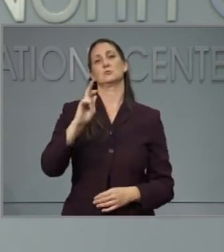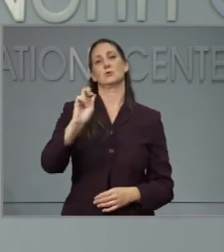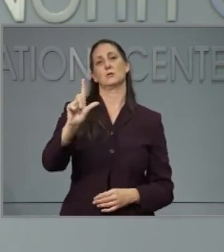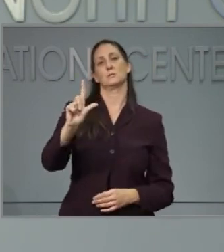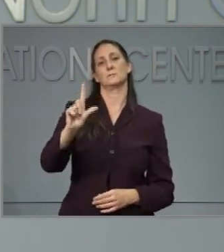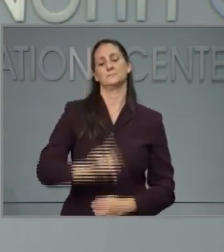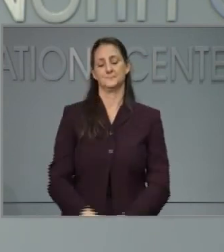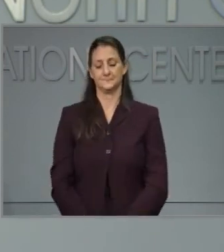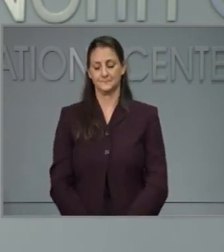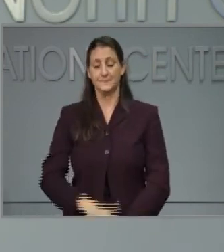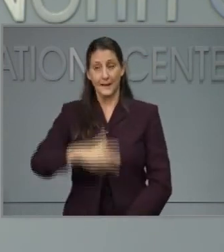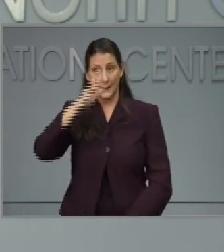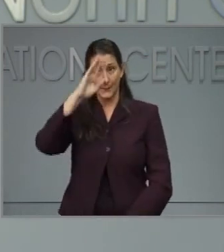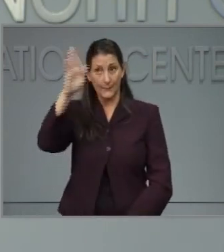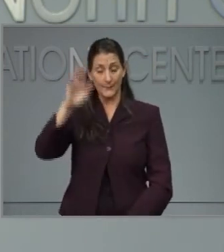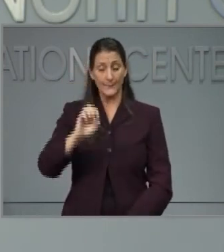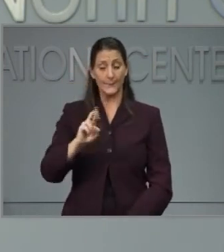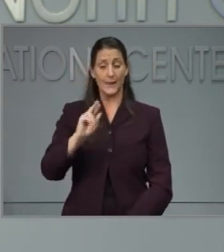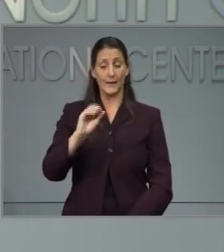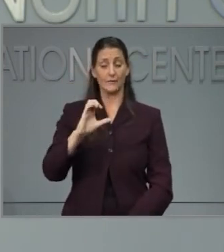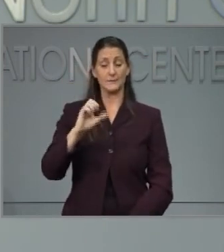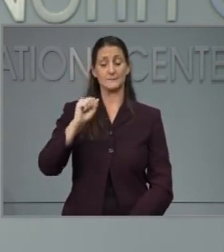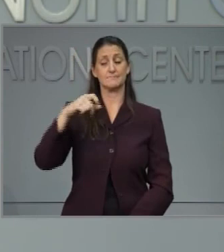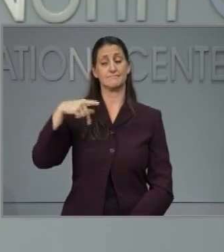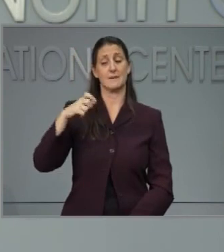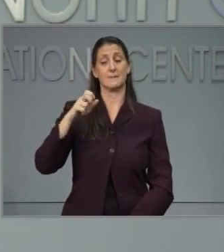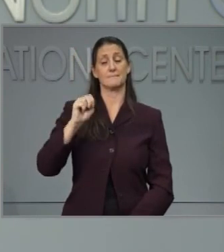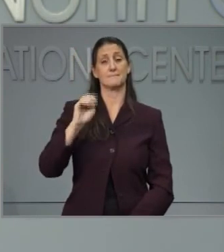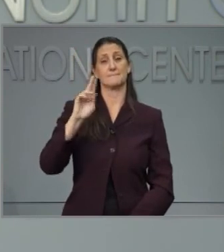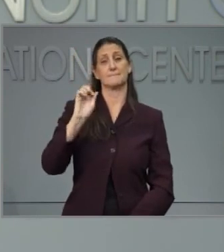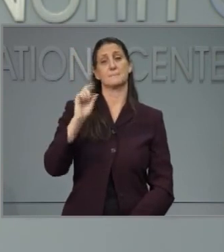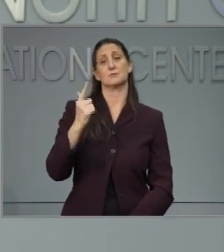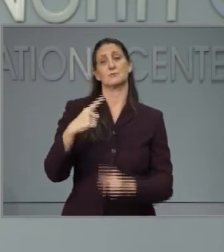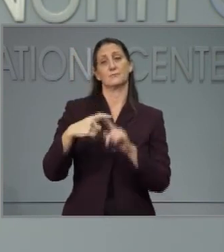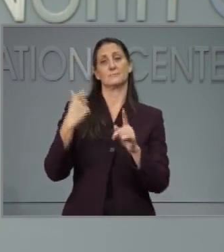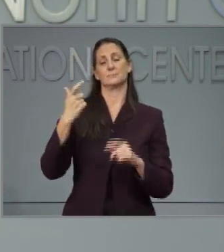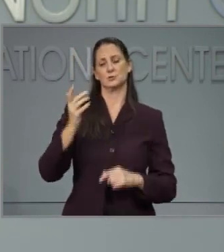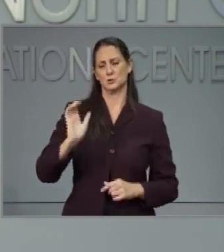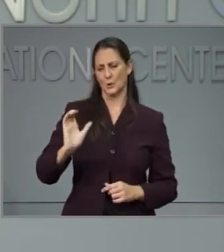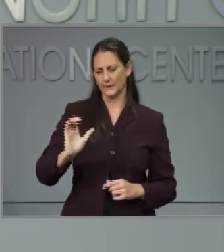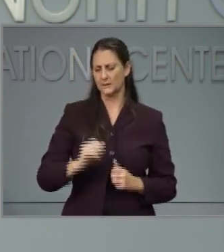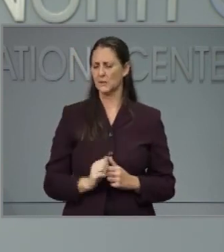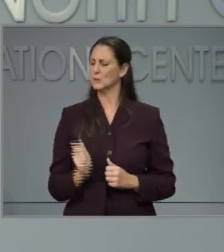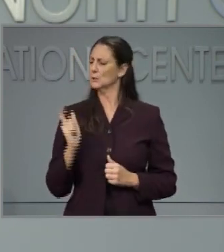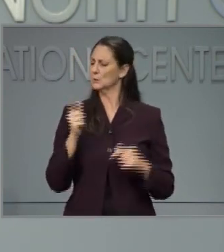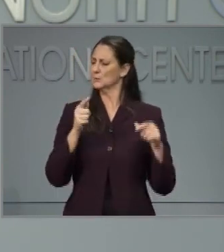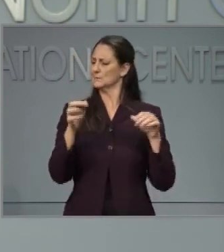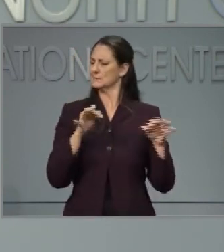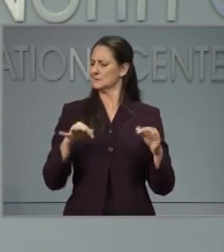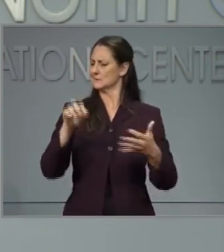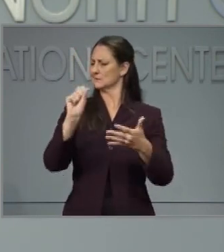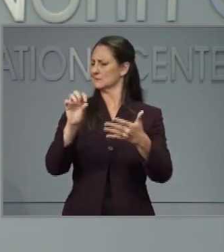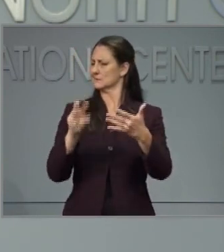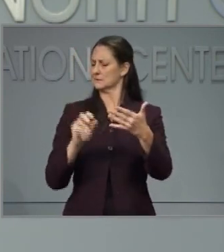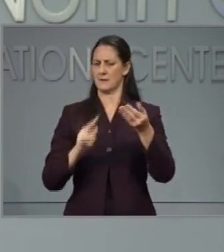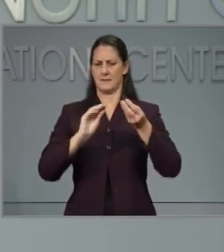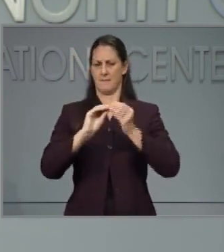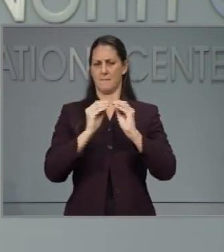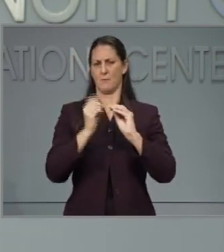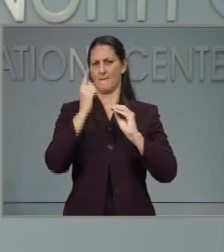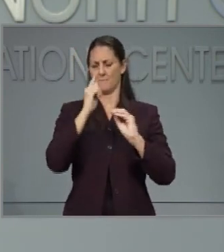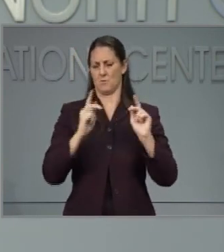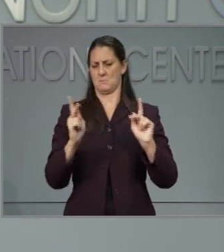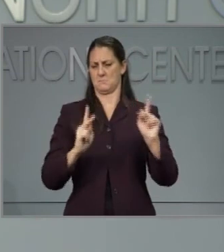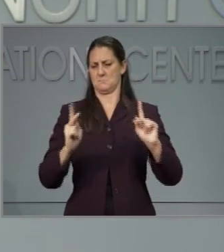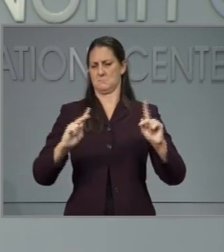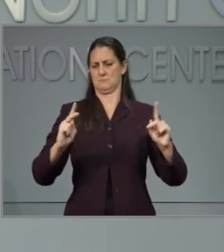Governor, it's Eric Spanberg in Charlotte. You went over some of the crowd limits and some of